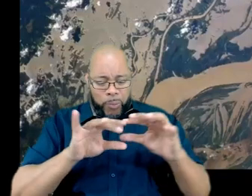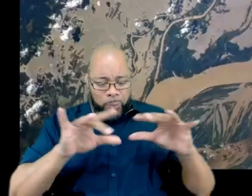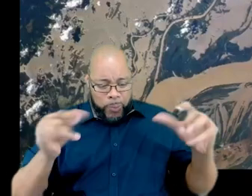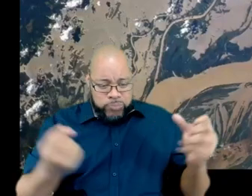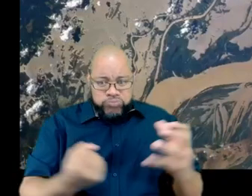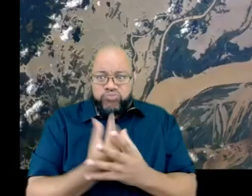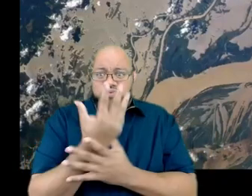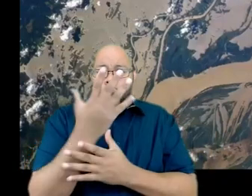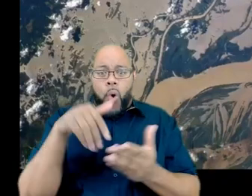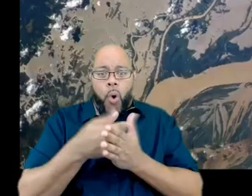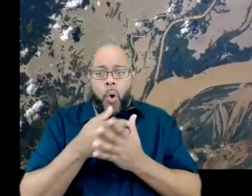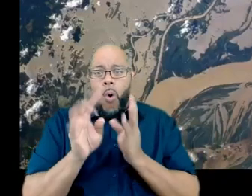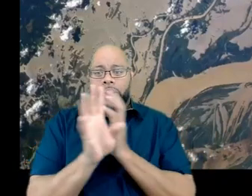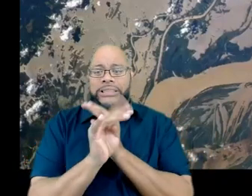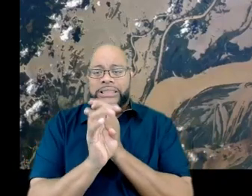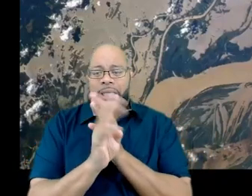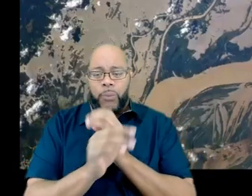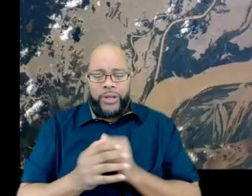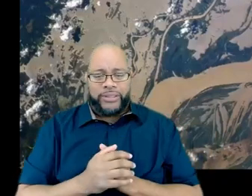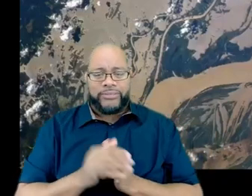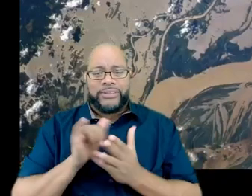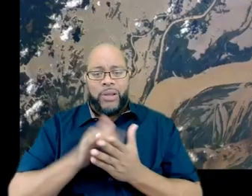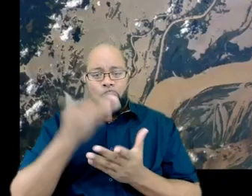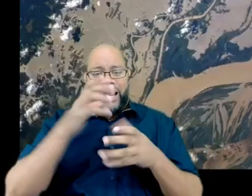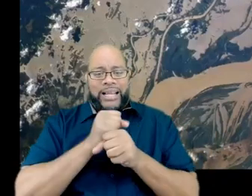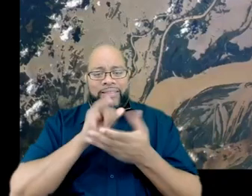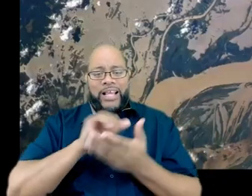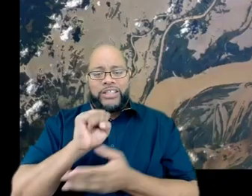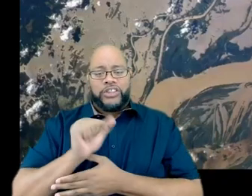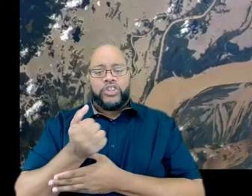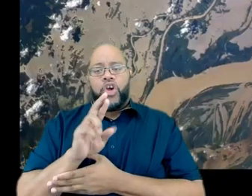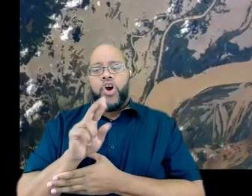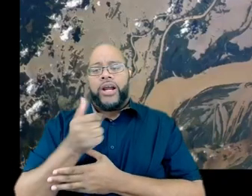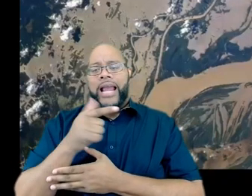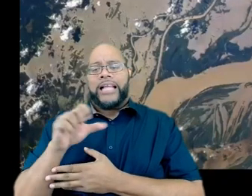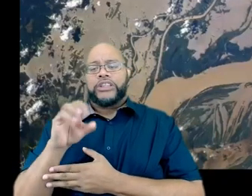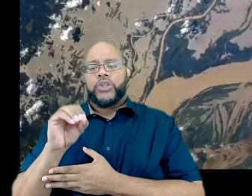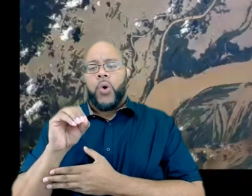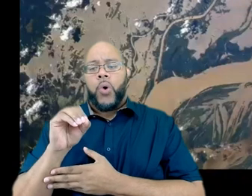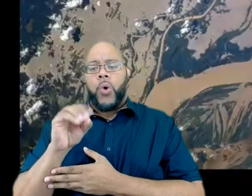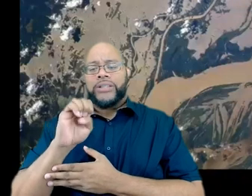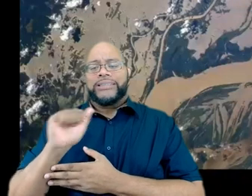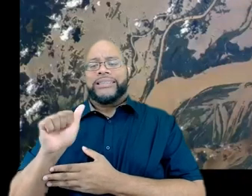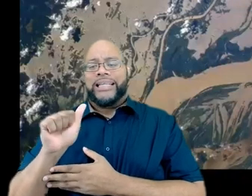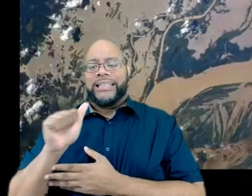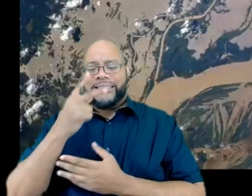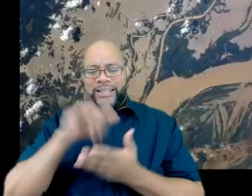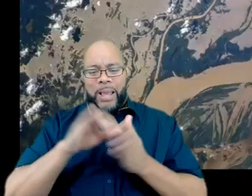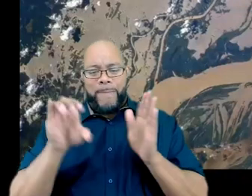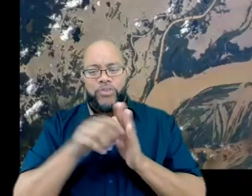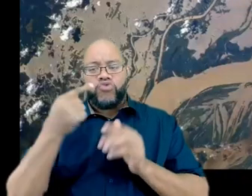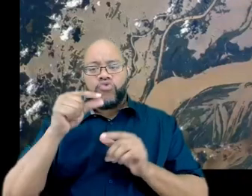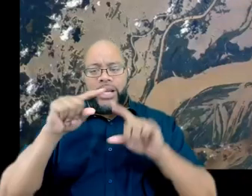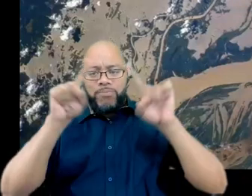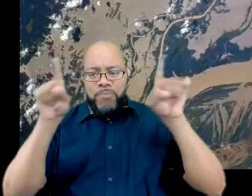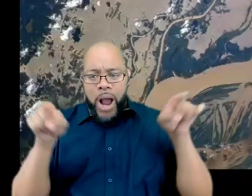all this sargasm. And that's how we get that sargasm, as you can see from that bottom photo.